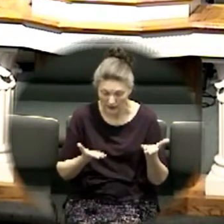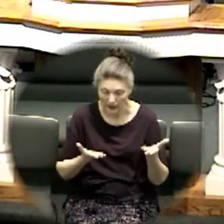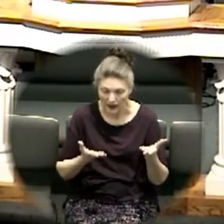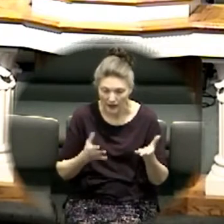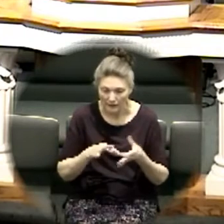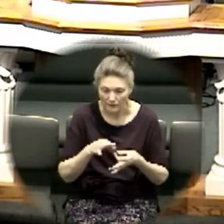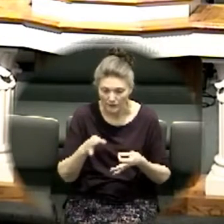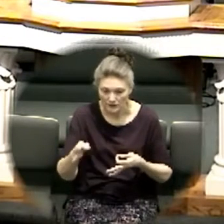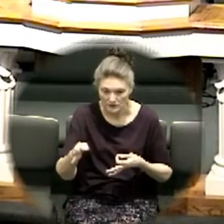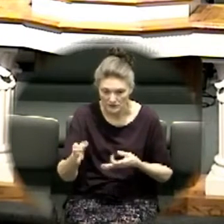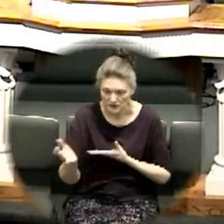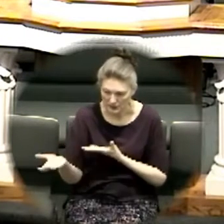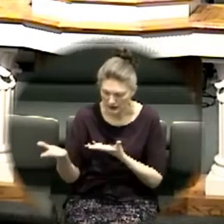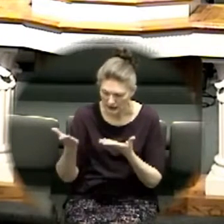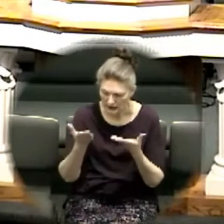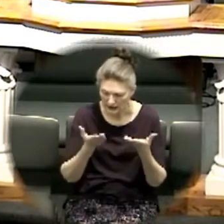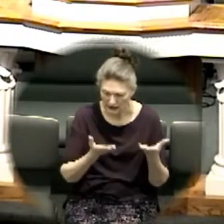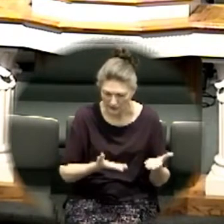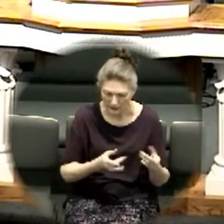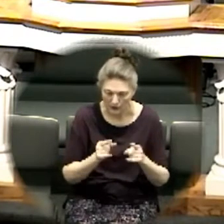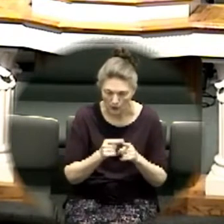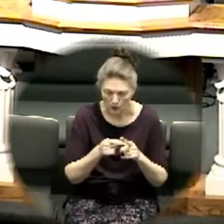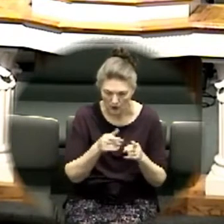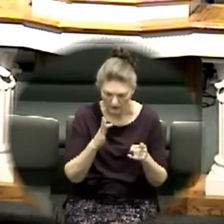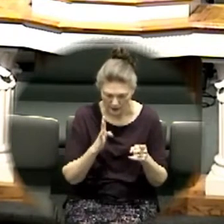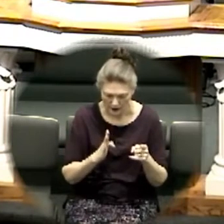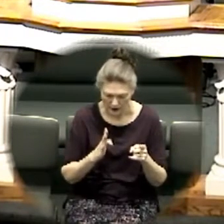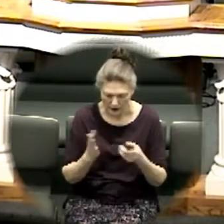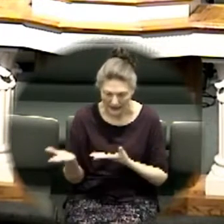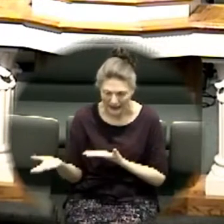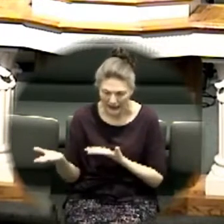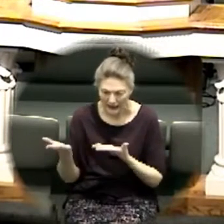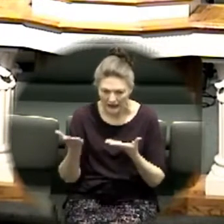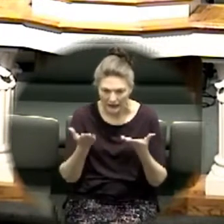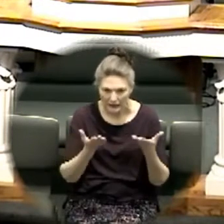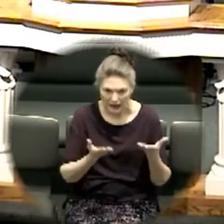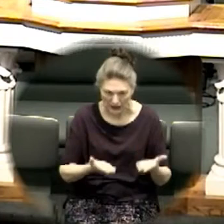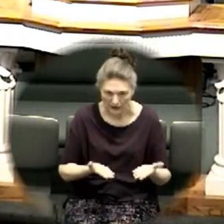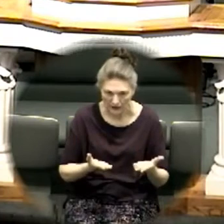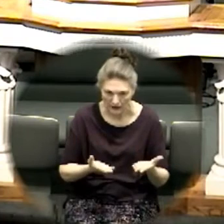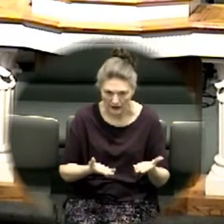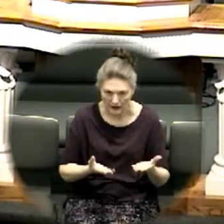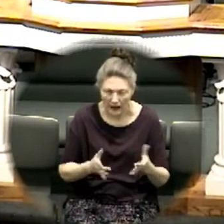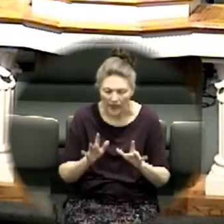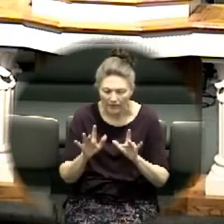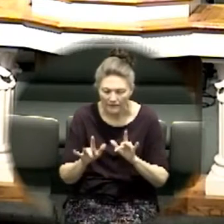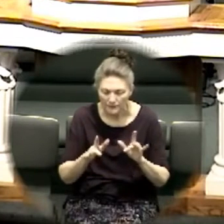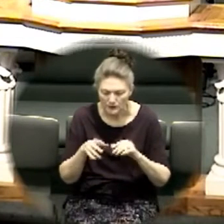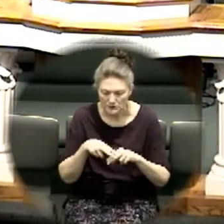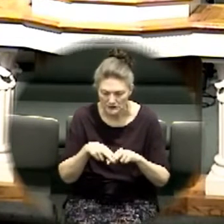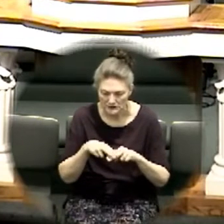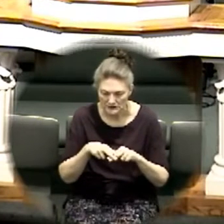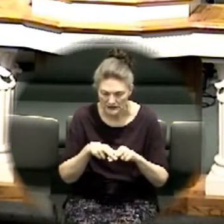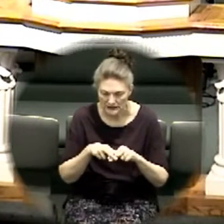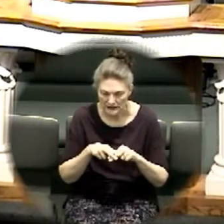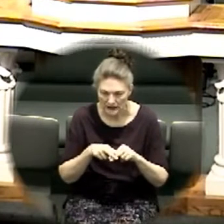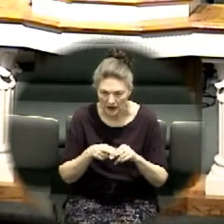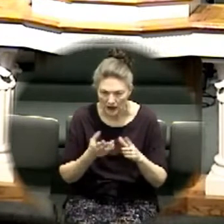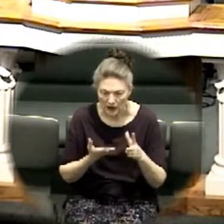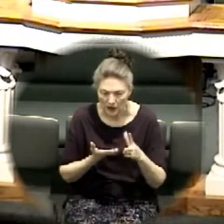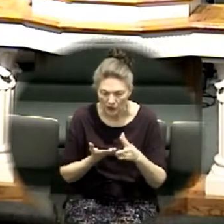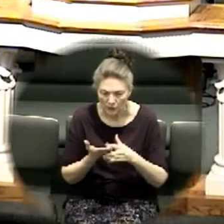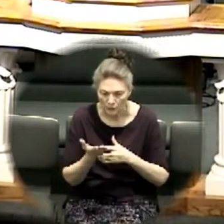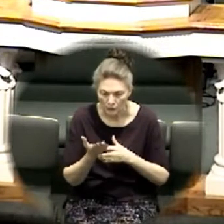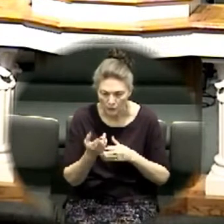the mercy seat of god through the river into the promised land